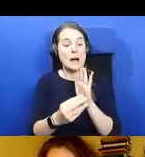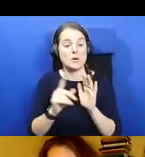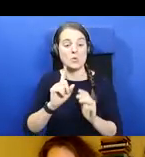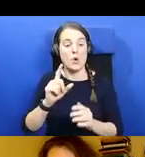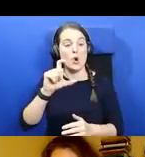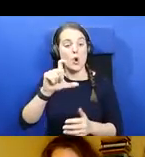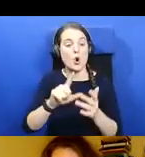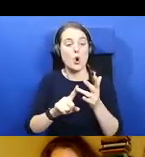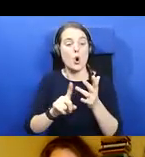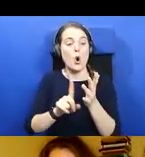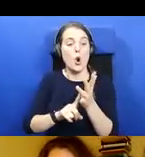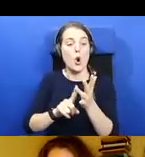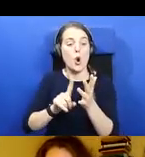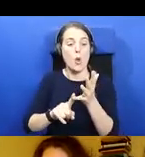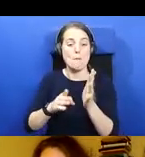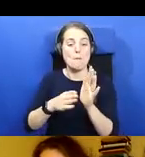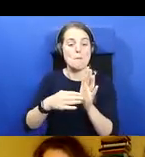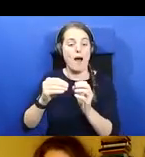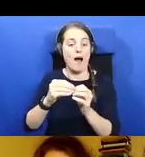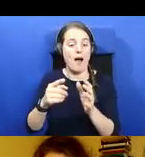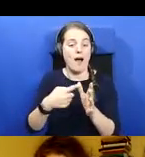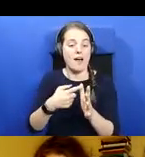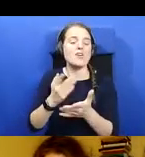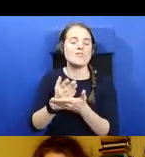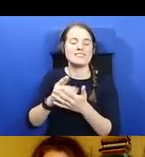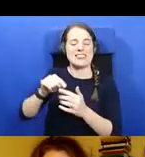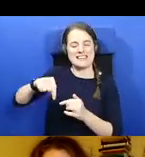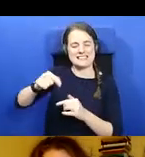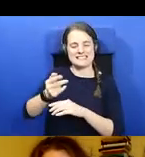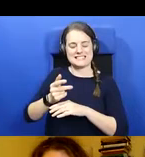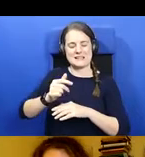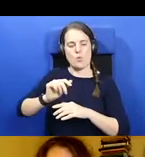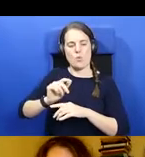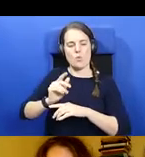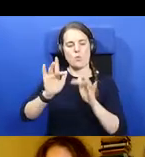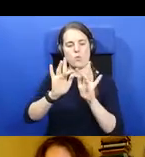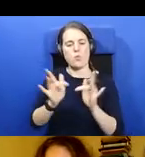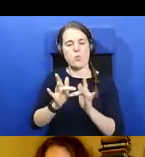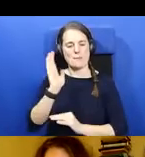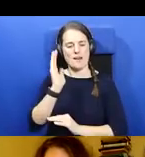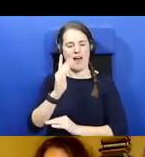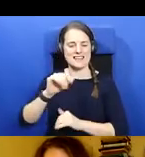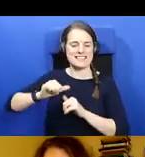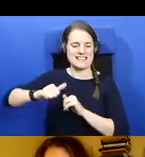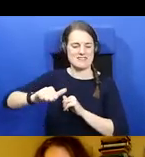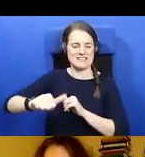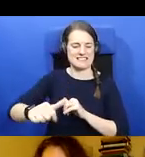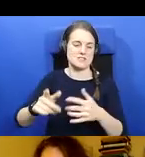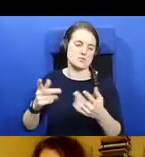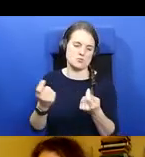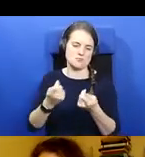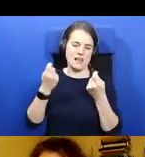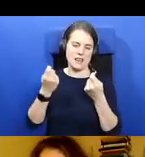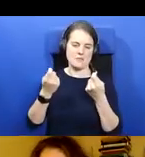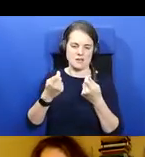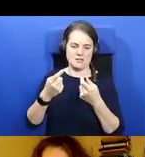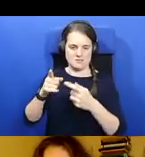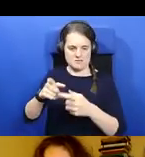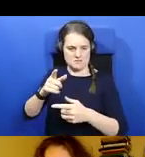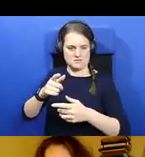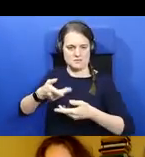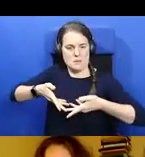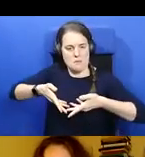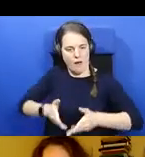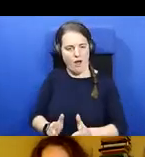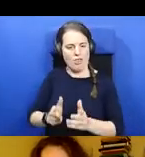series of webinars is to celebrate the 1500th anniversary of his birth. This is a really famous